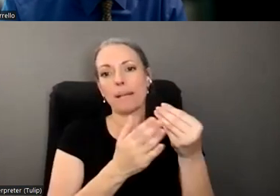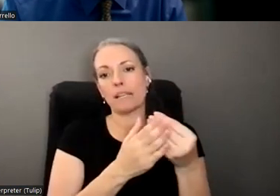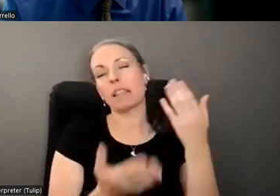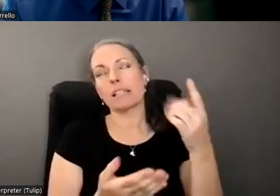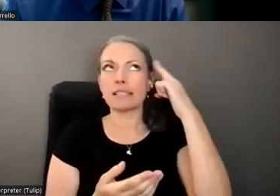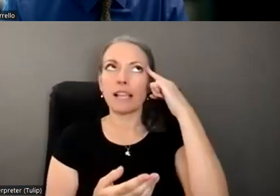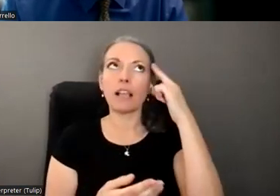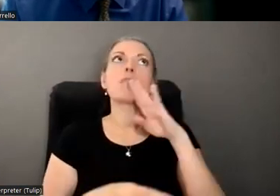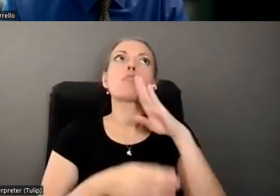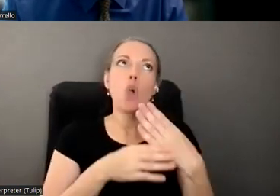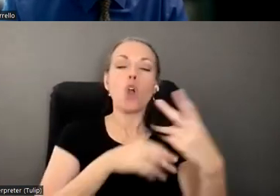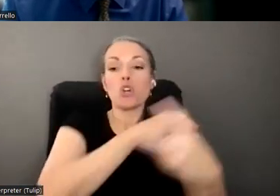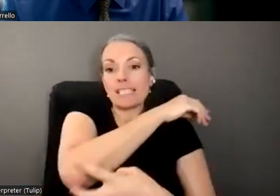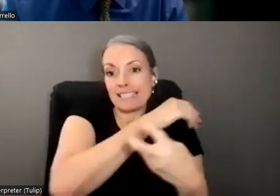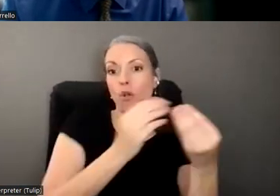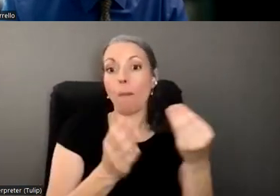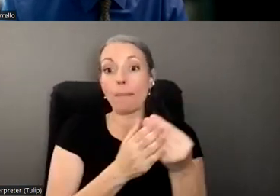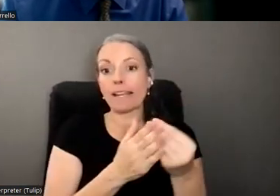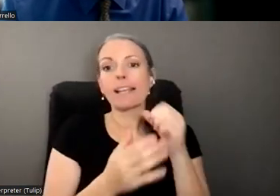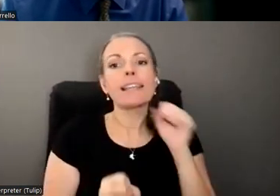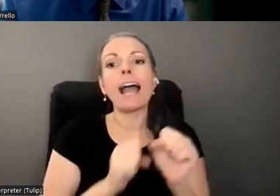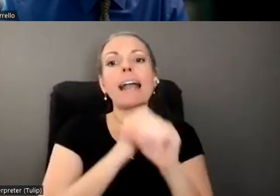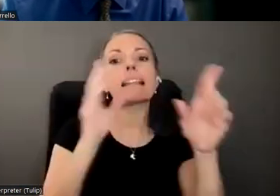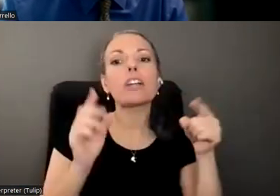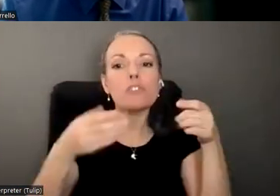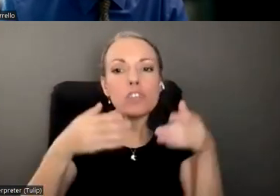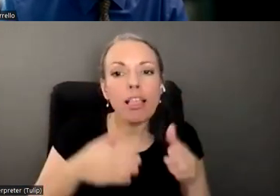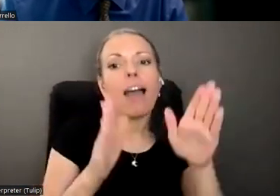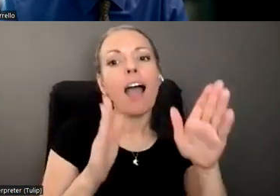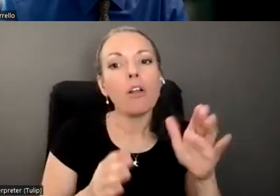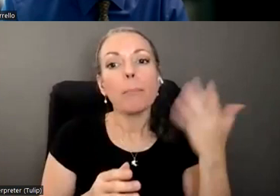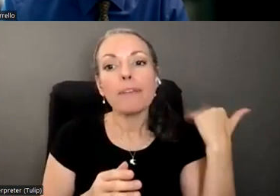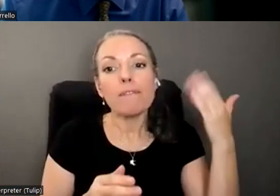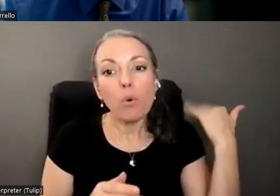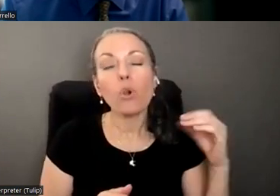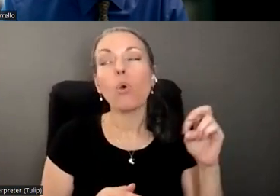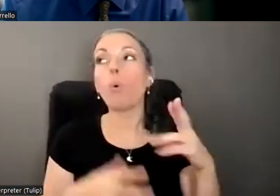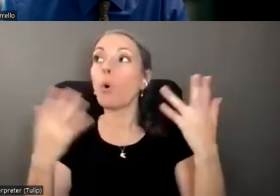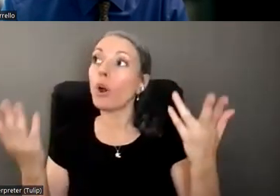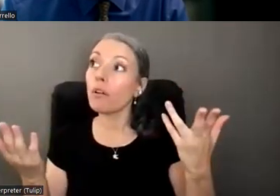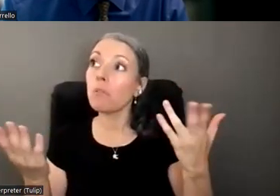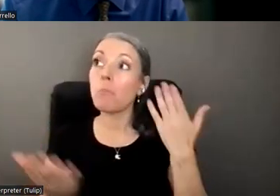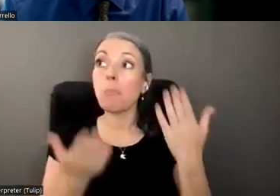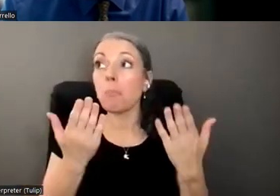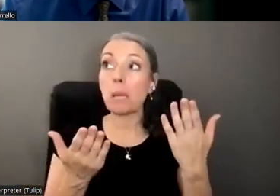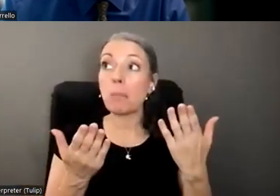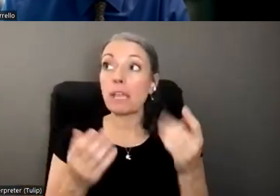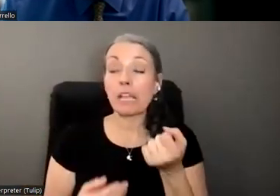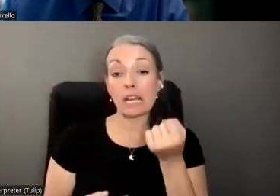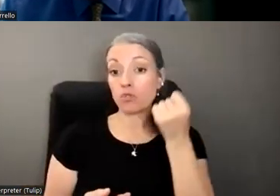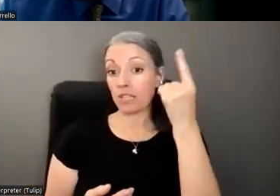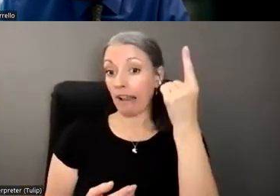taking money. It's not clear whether or not she had allowed him to take money in the past. Um, there had been some kind of understanding.